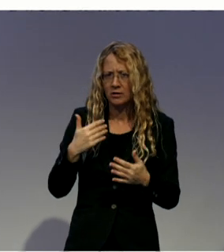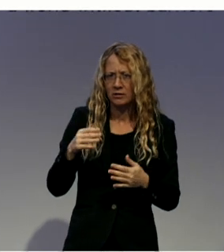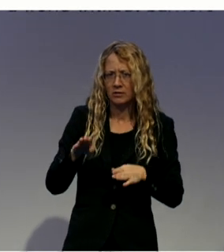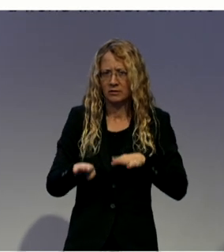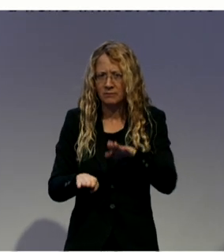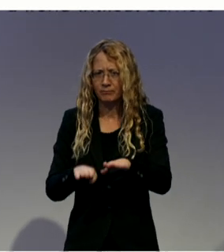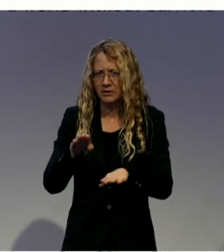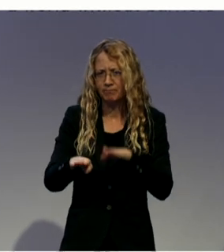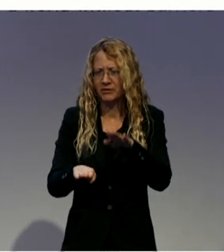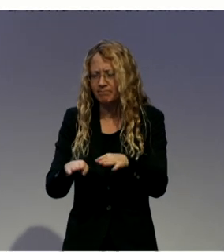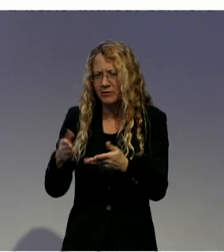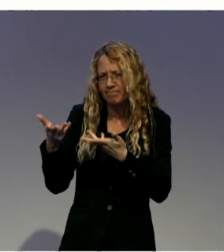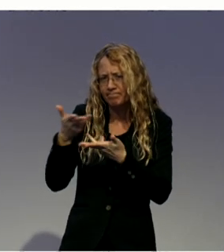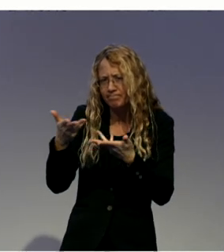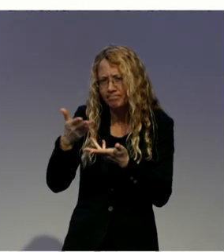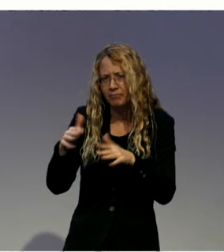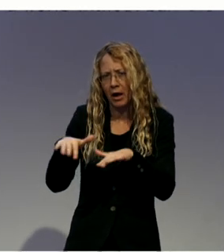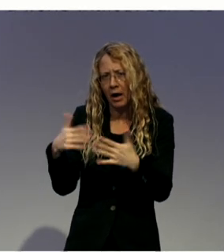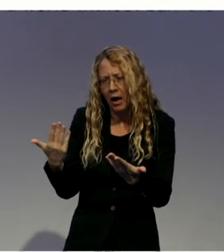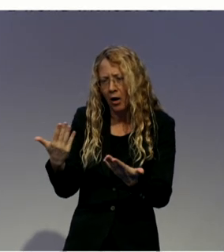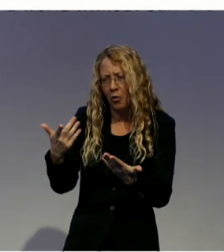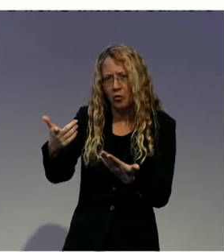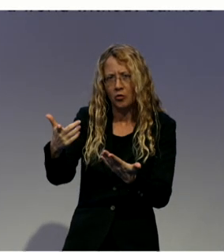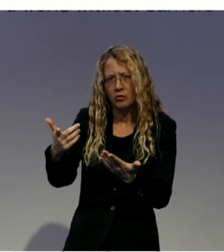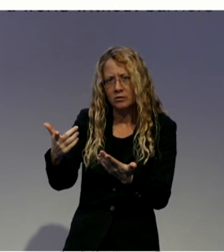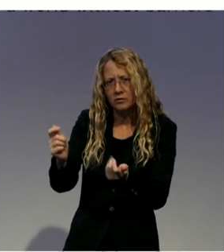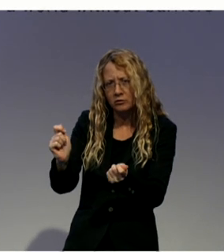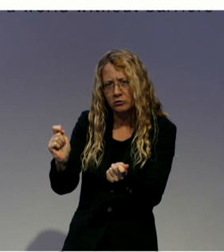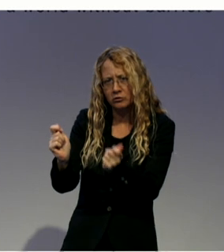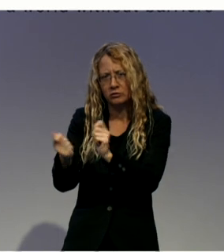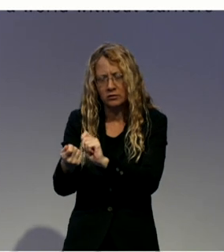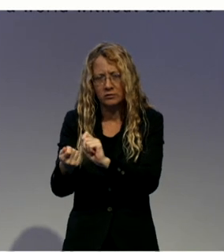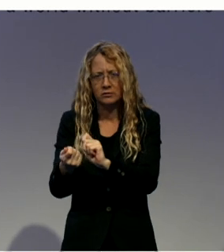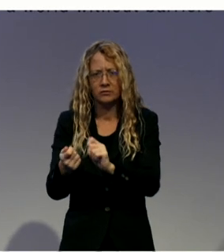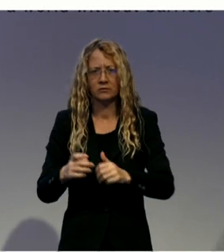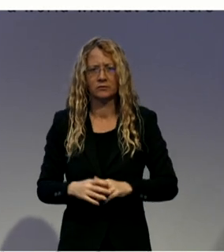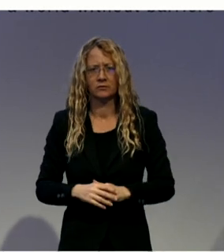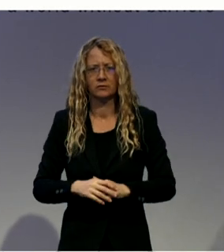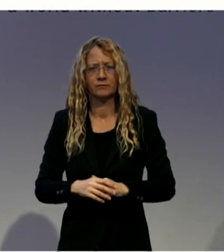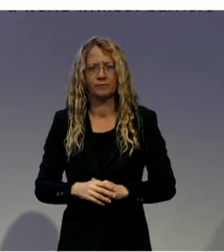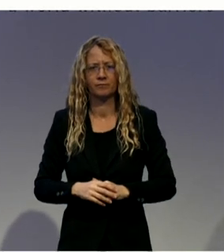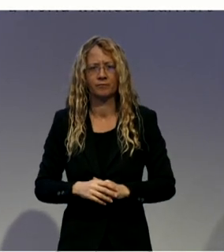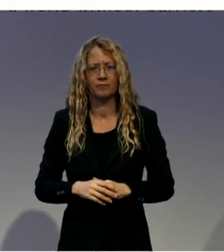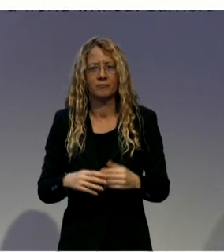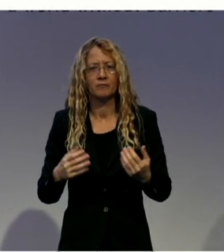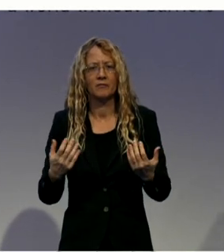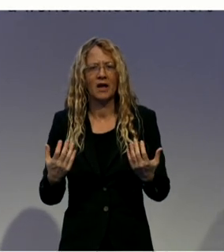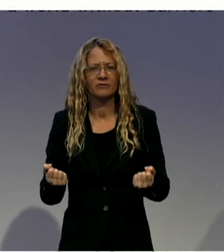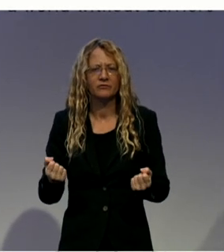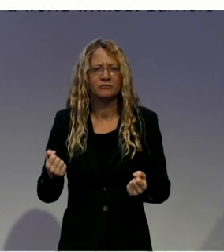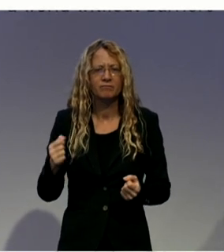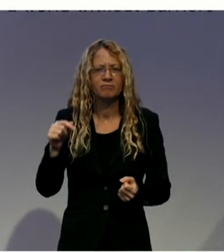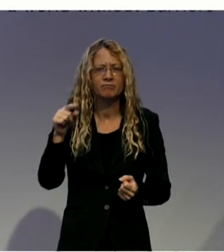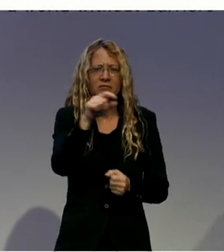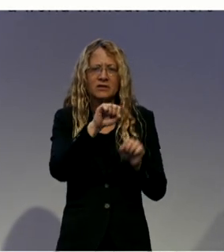There are no enough strategies to face the complexity in managing the situations to prevent